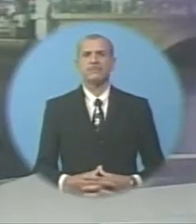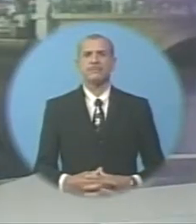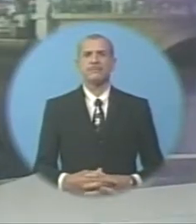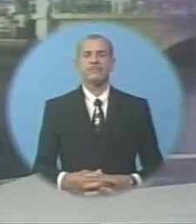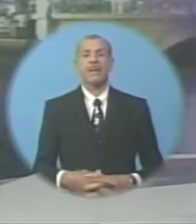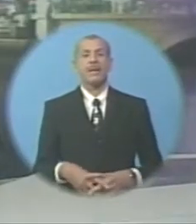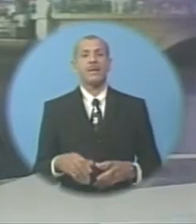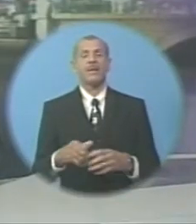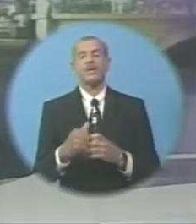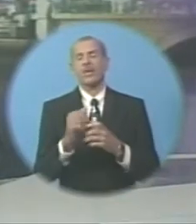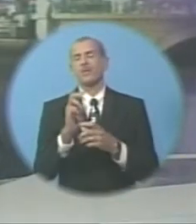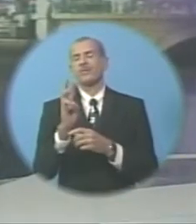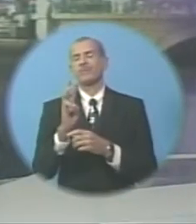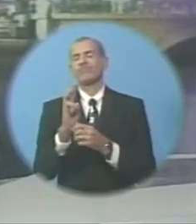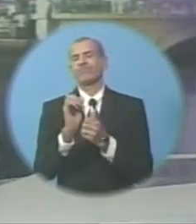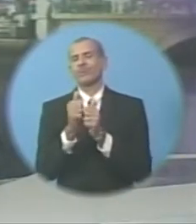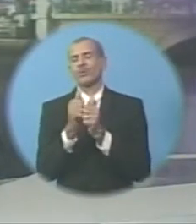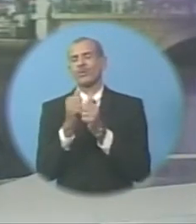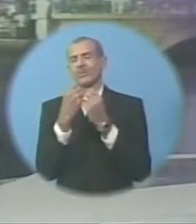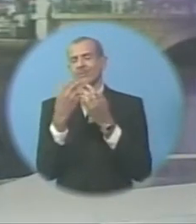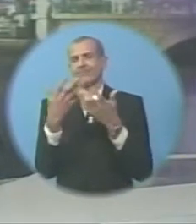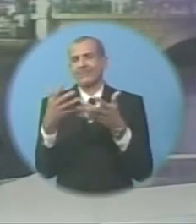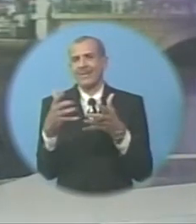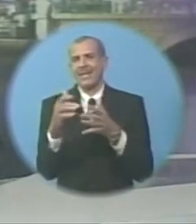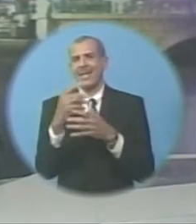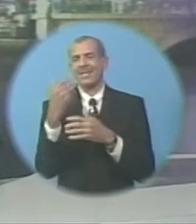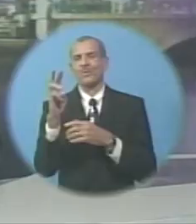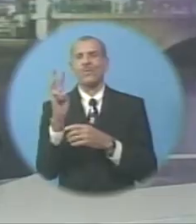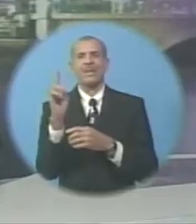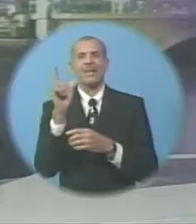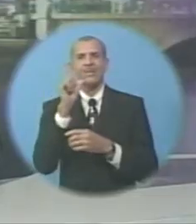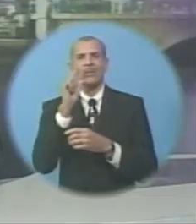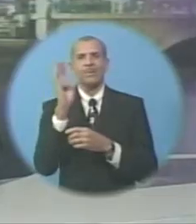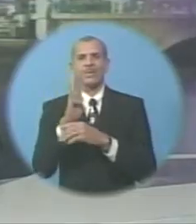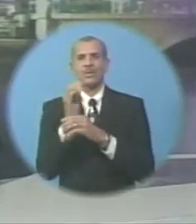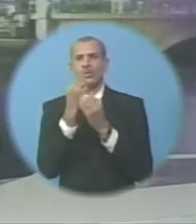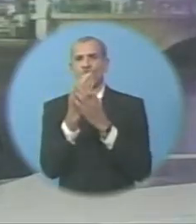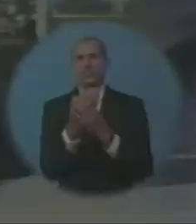Well that's a look at sports for tonight Lisa returns with a look at the business